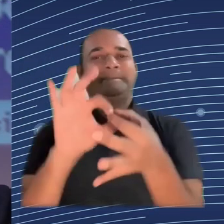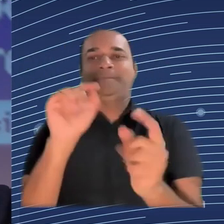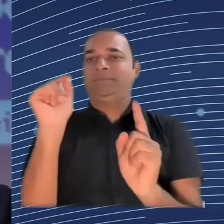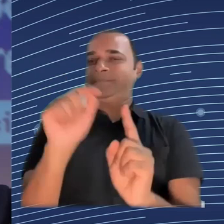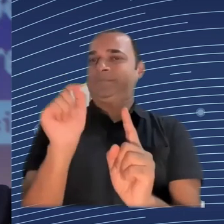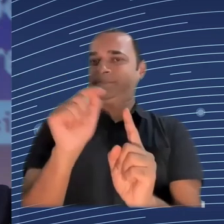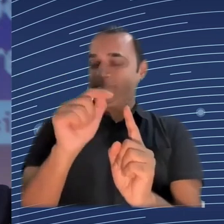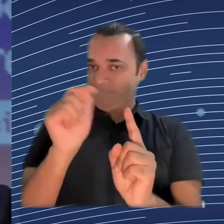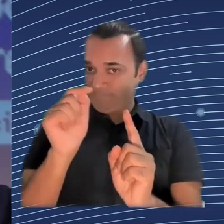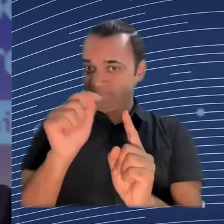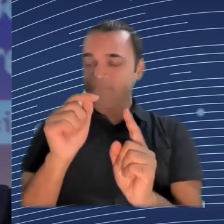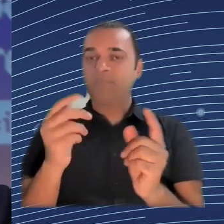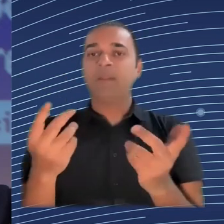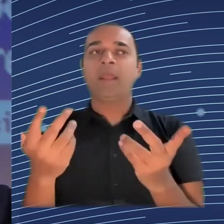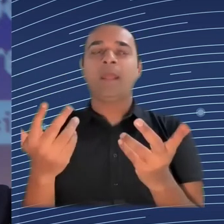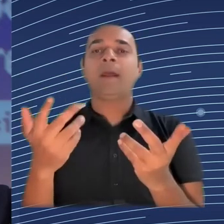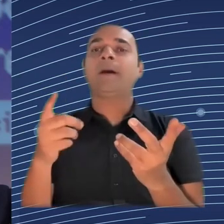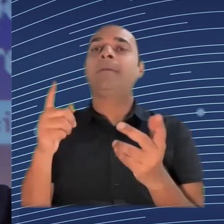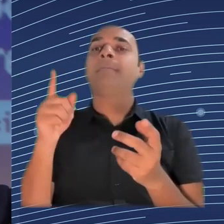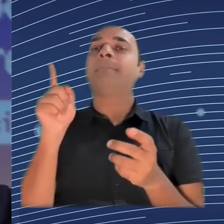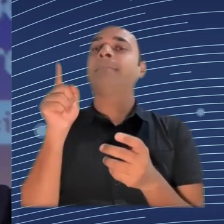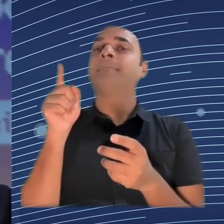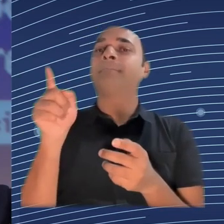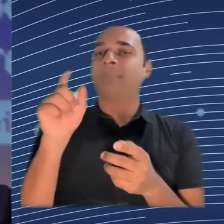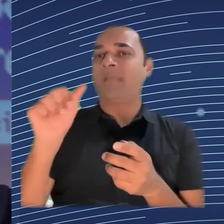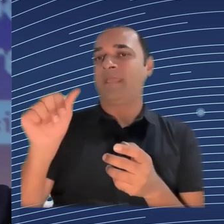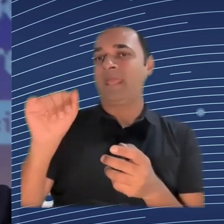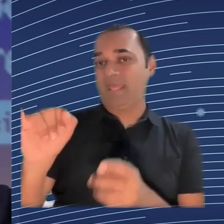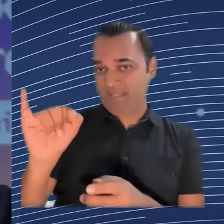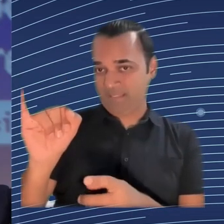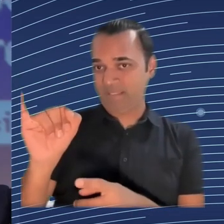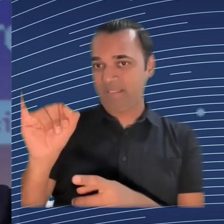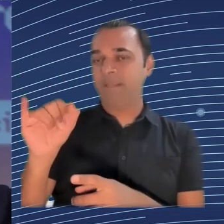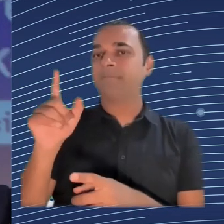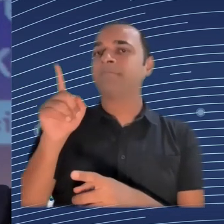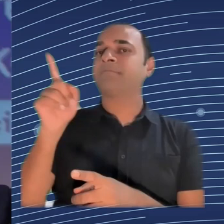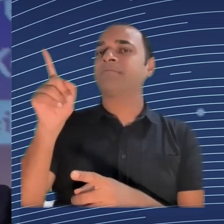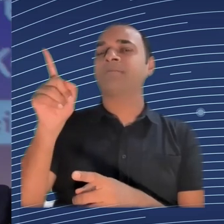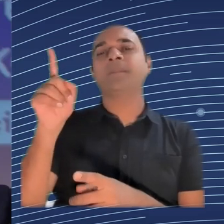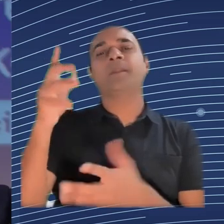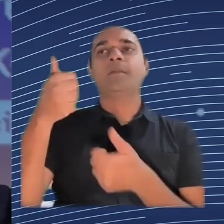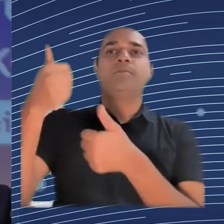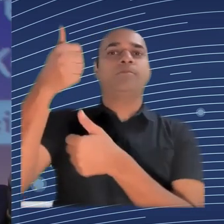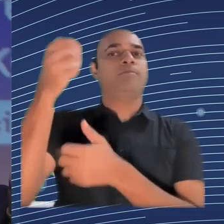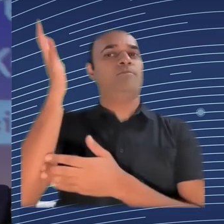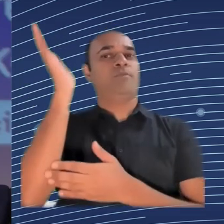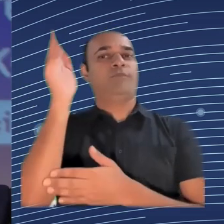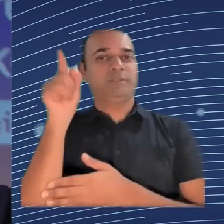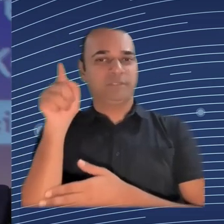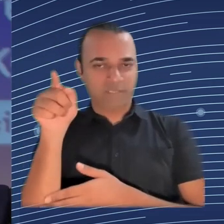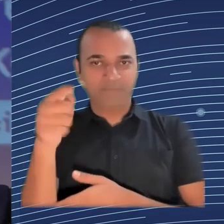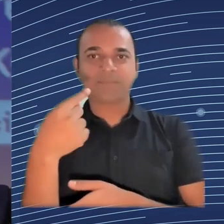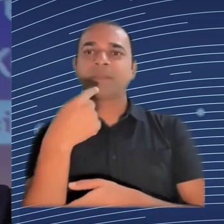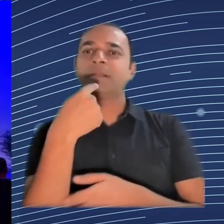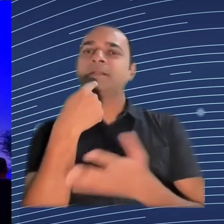thinking about these systems, either on the workers or on the management side? Or if not, is that an issue, and how